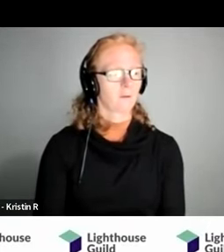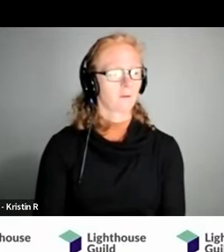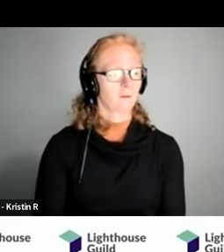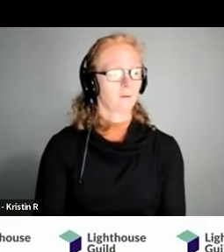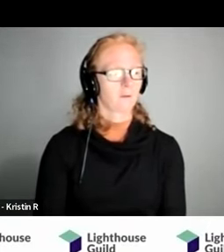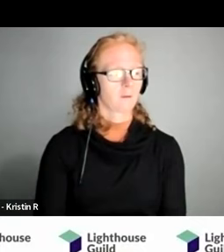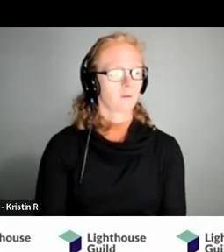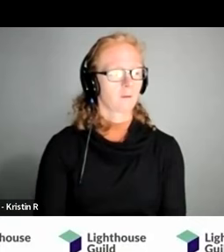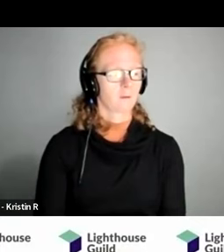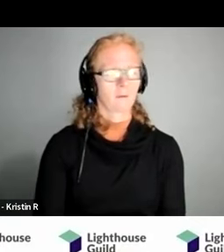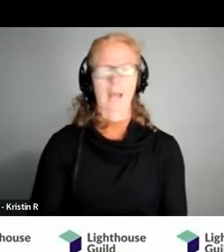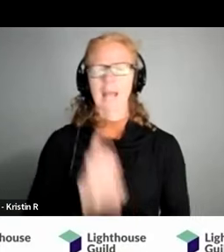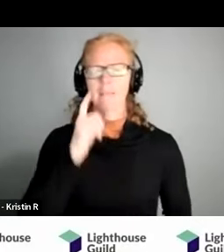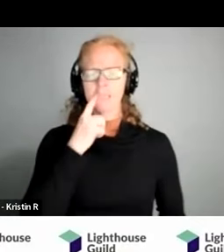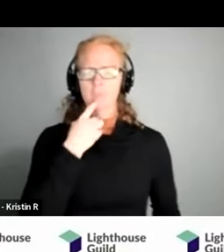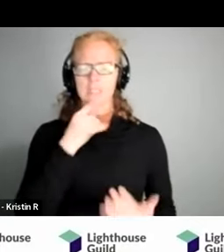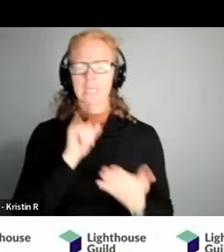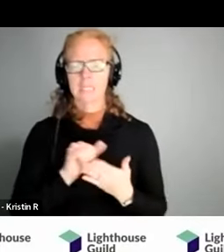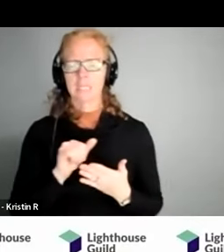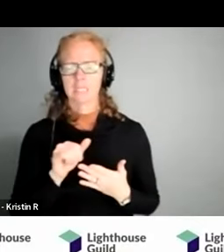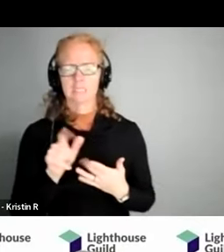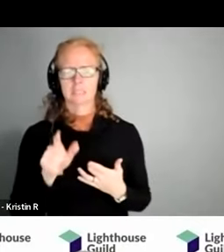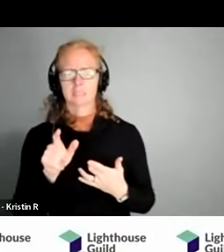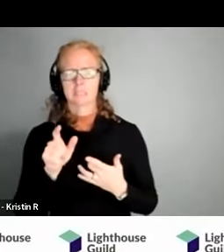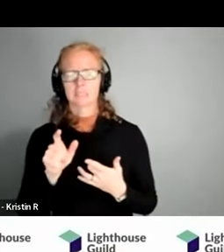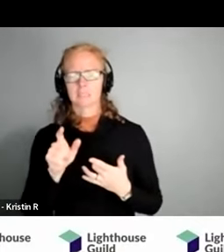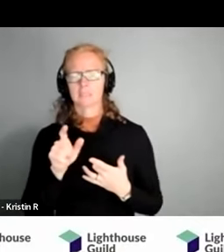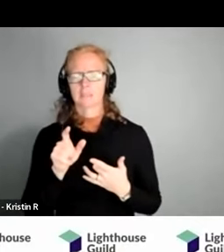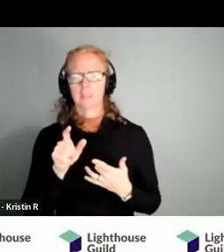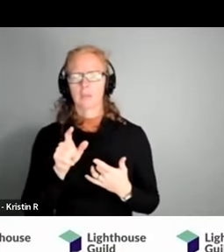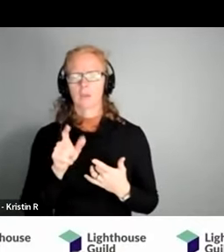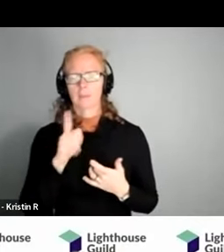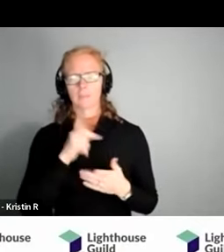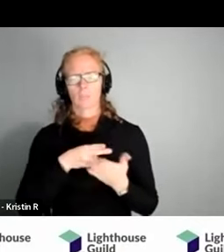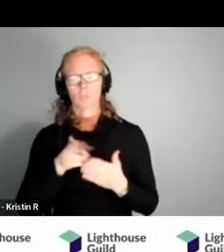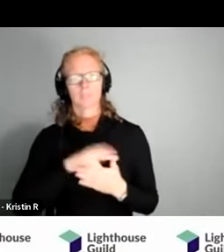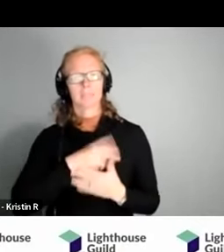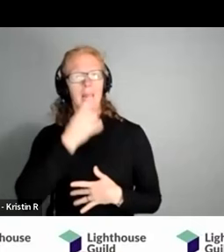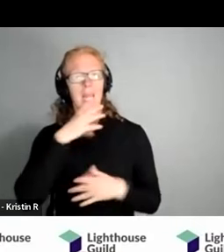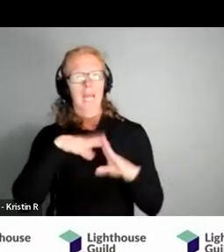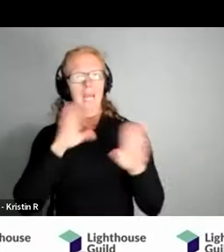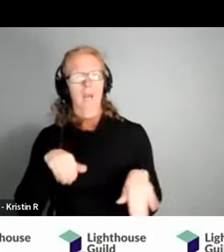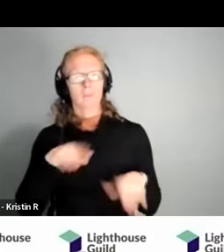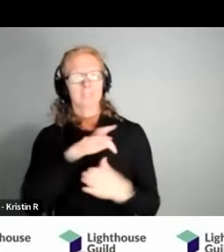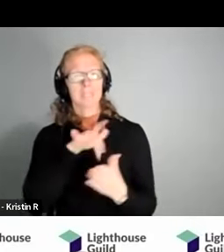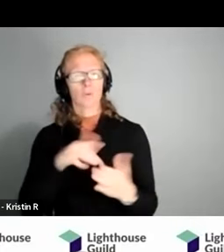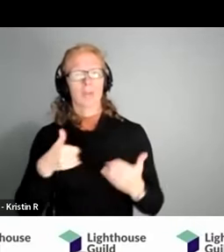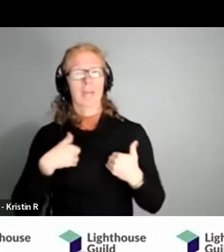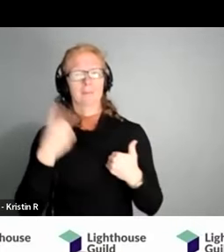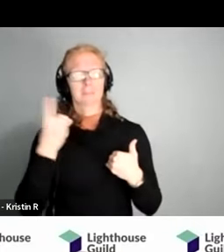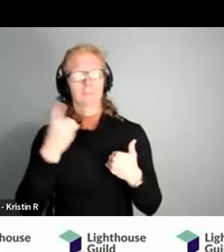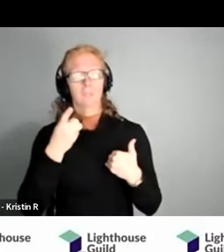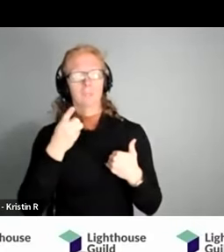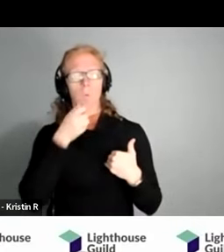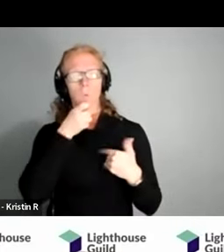just make sure so does lighthouse center um have people who can help train us in the